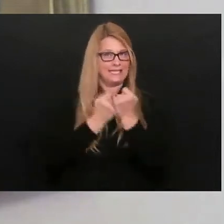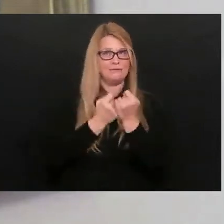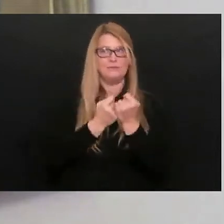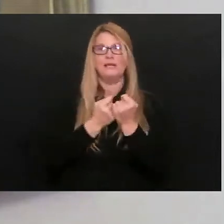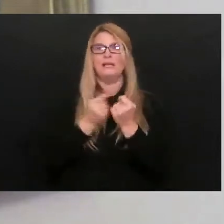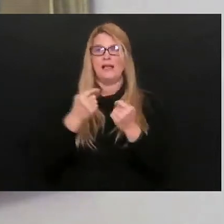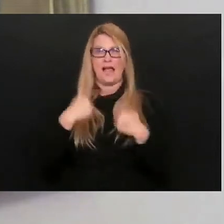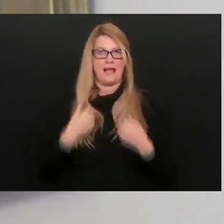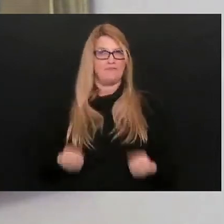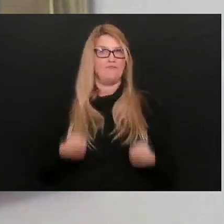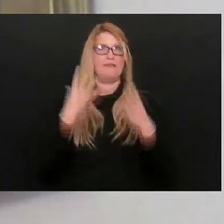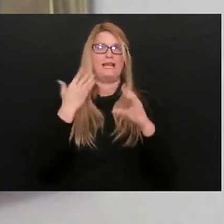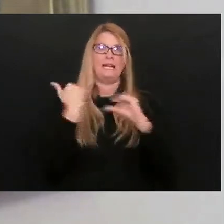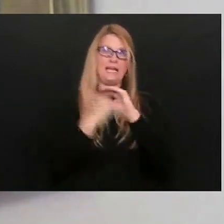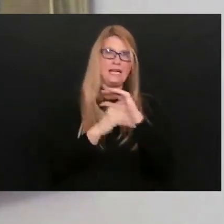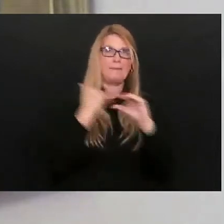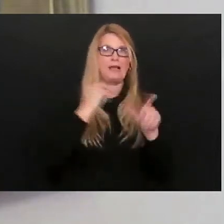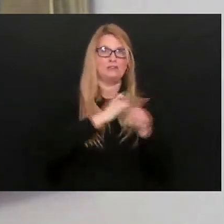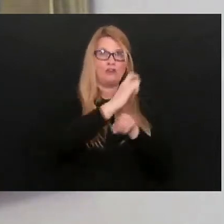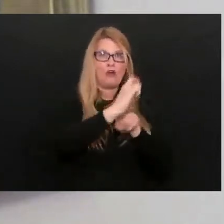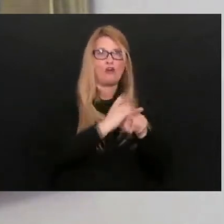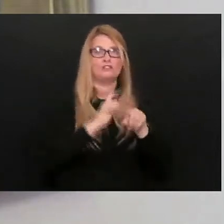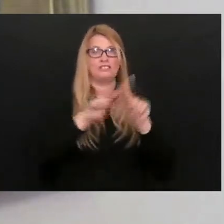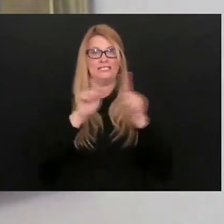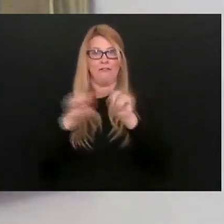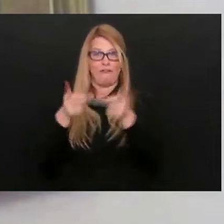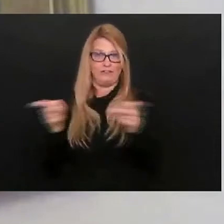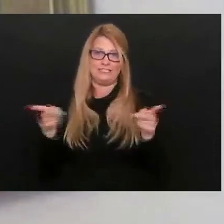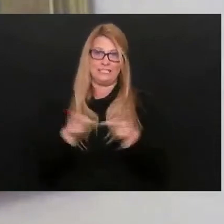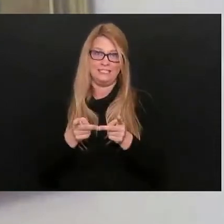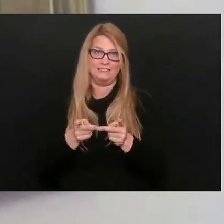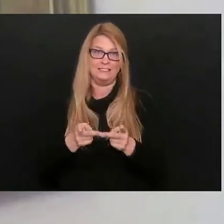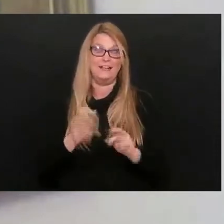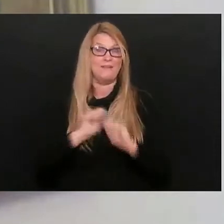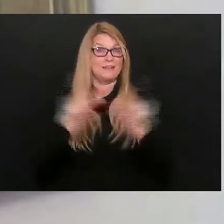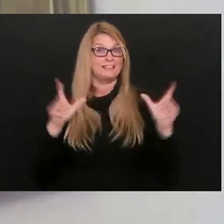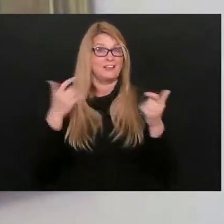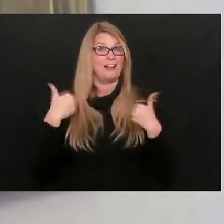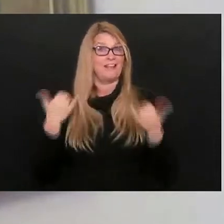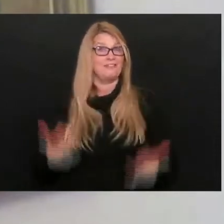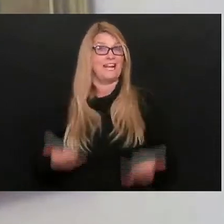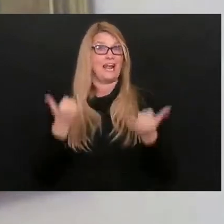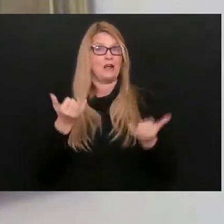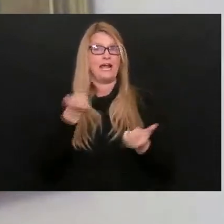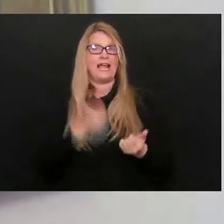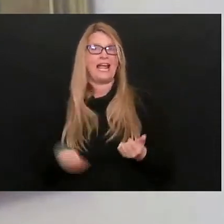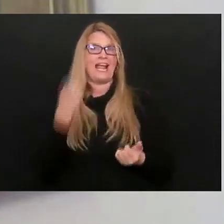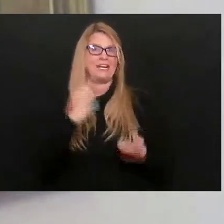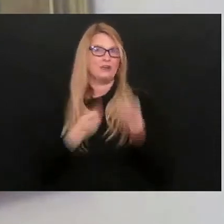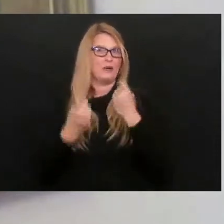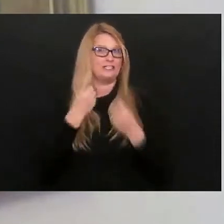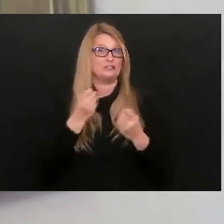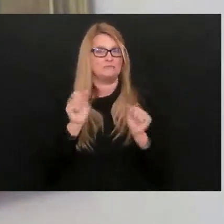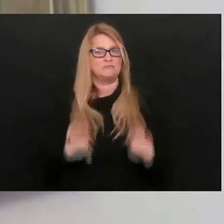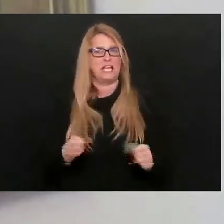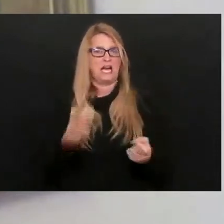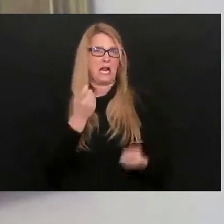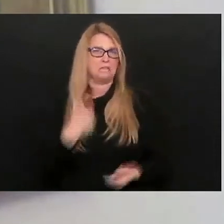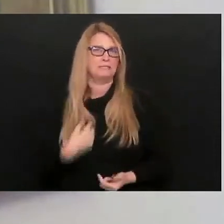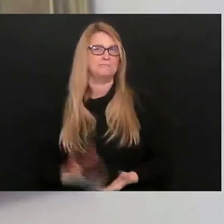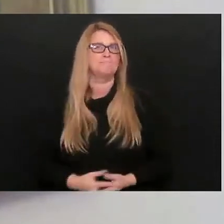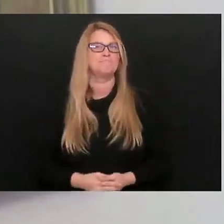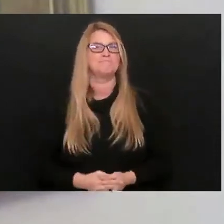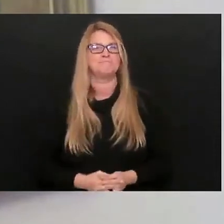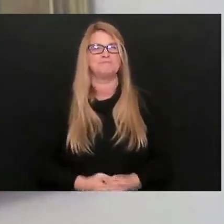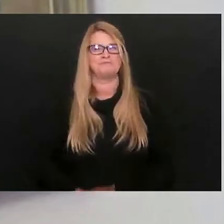emails, phone calls, and with all the facilities. But that's all I have. If there's any questions, we're happy to take those throughout the day. Thank you, Jordan.